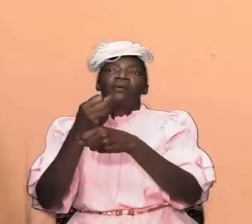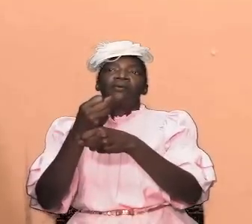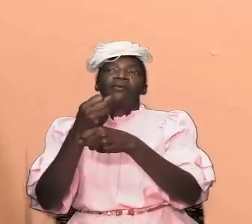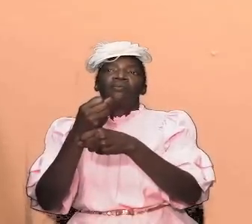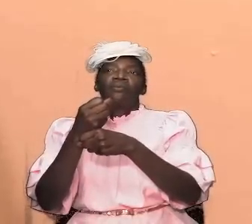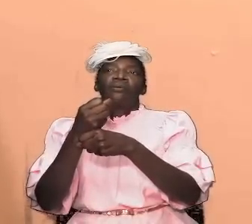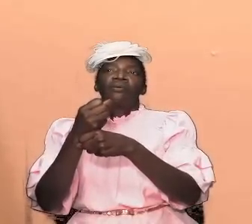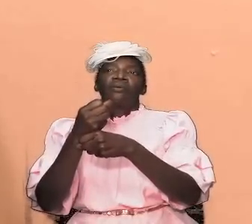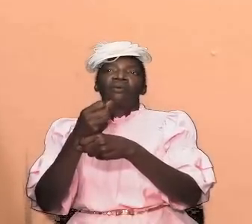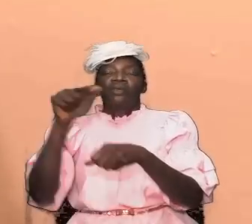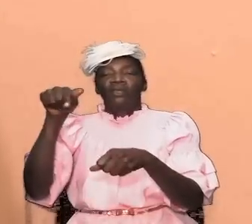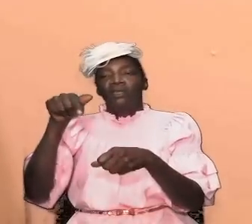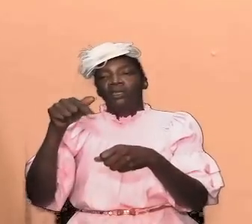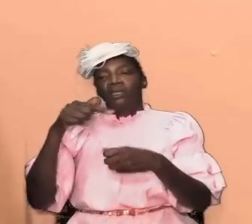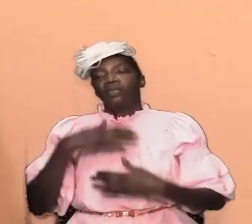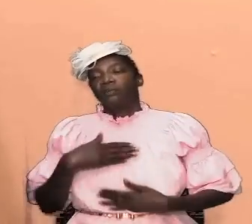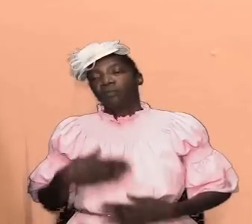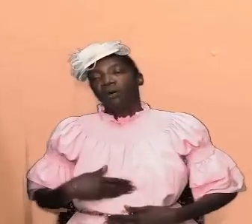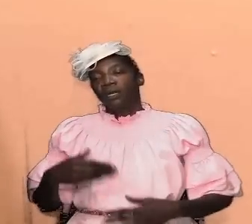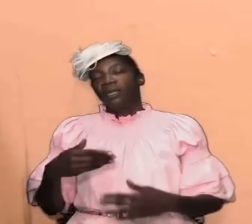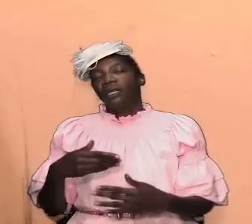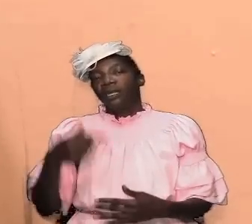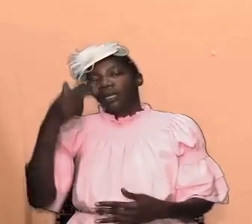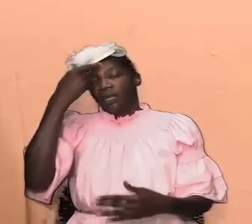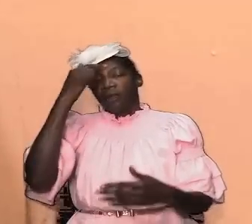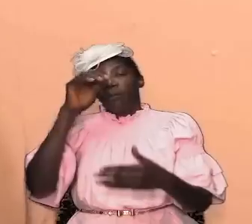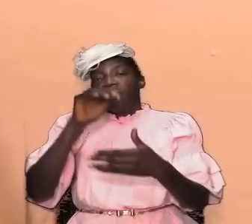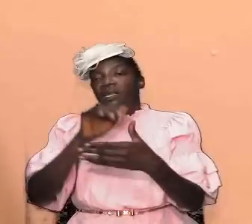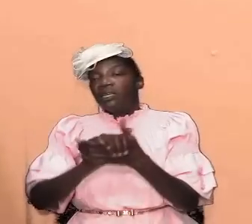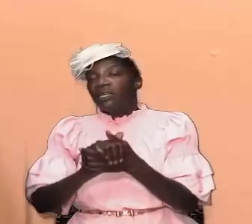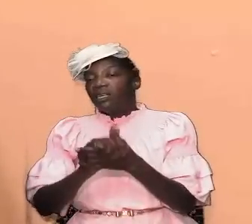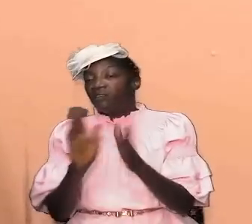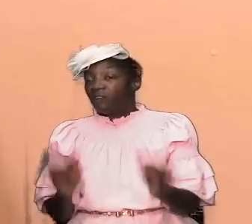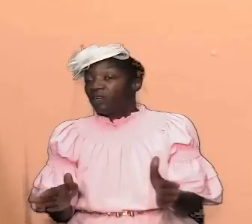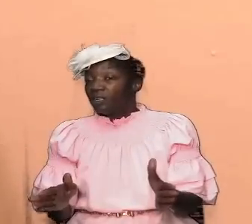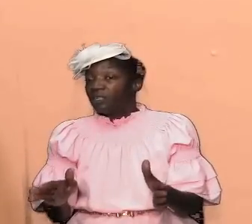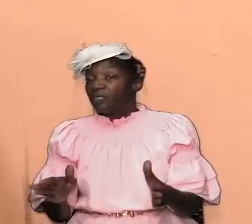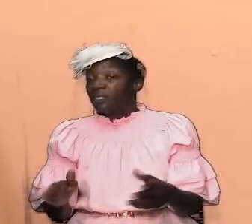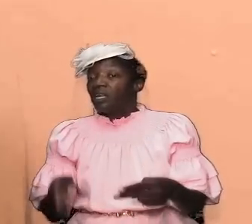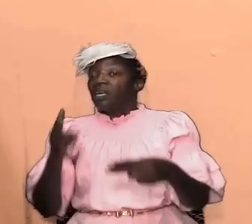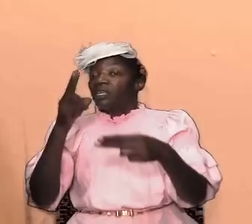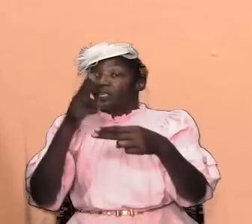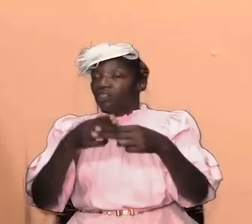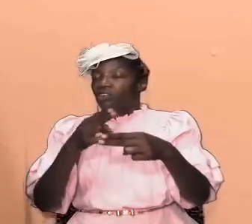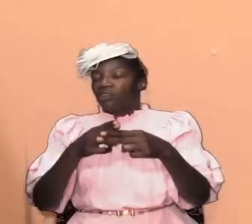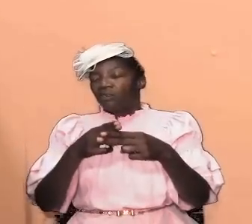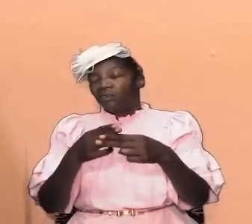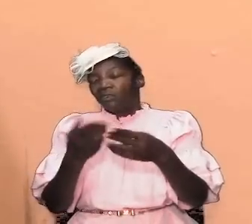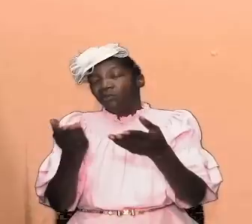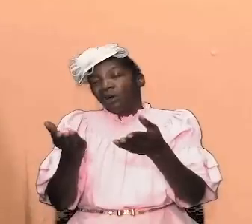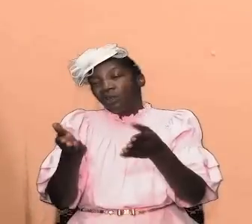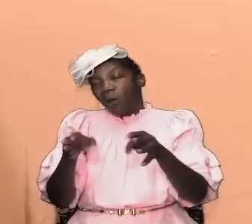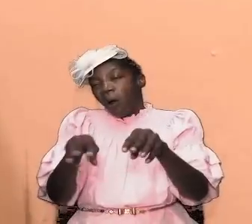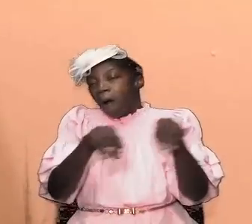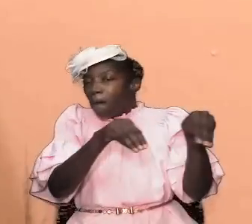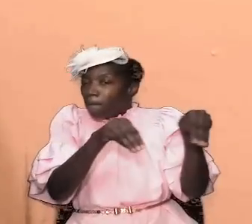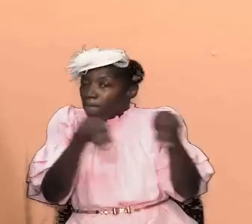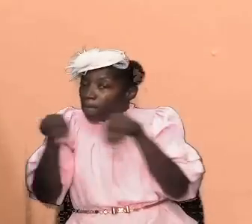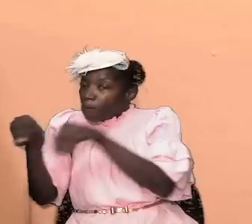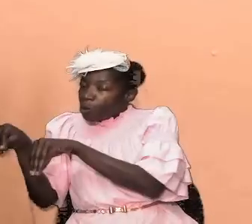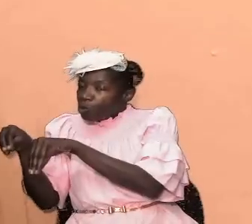body of believers called the church we want to step back for a while